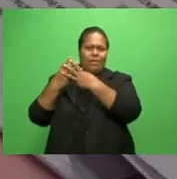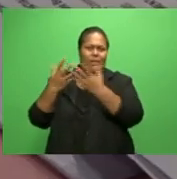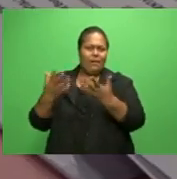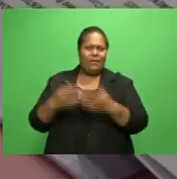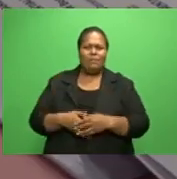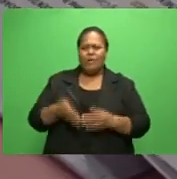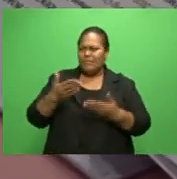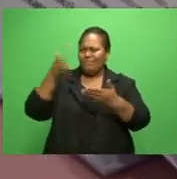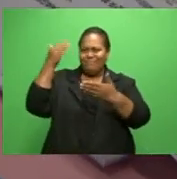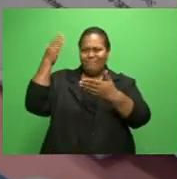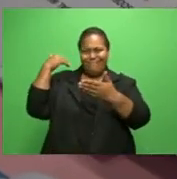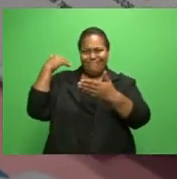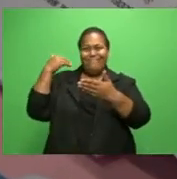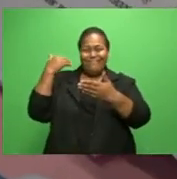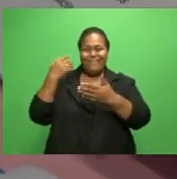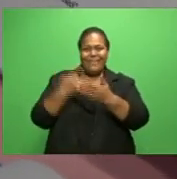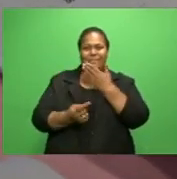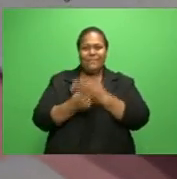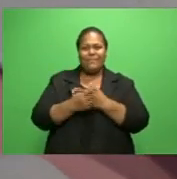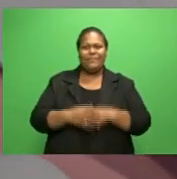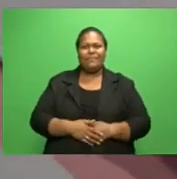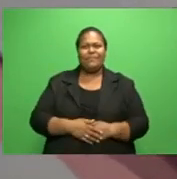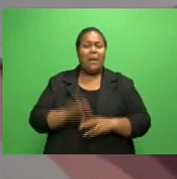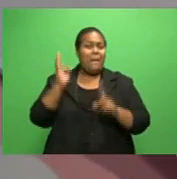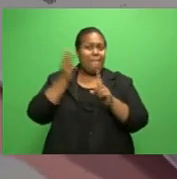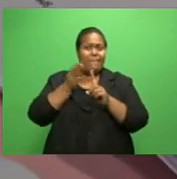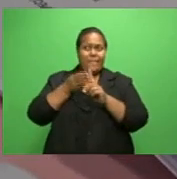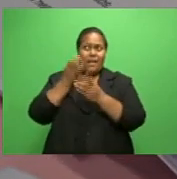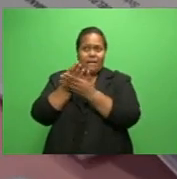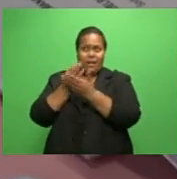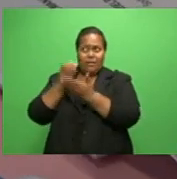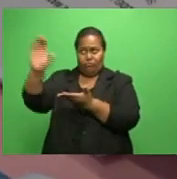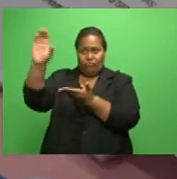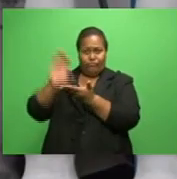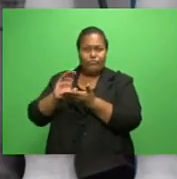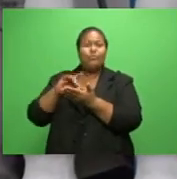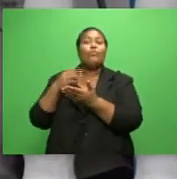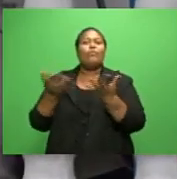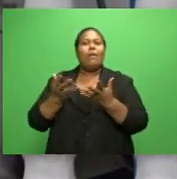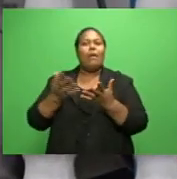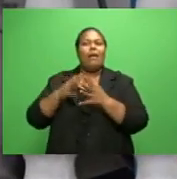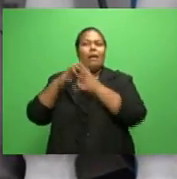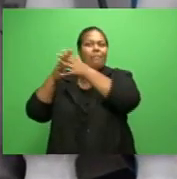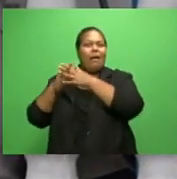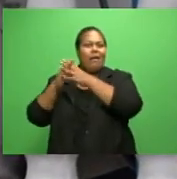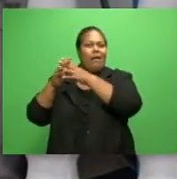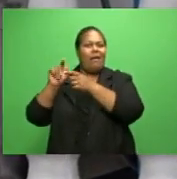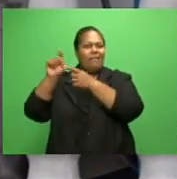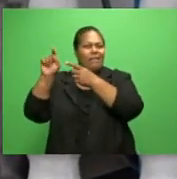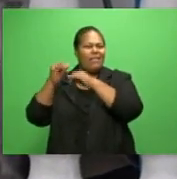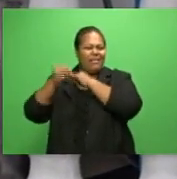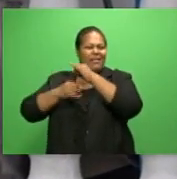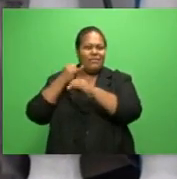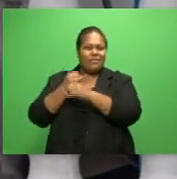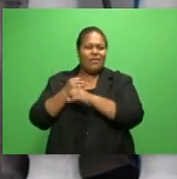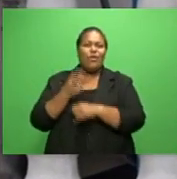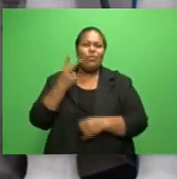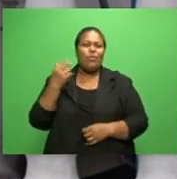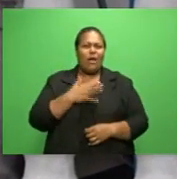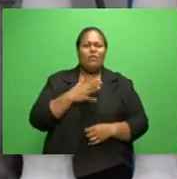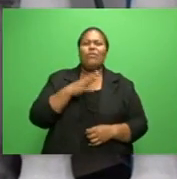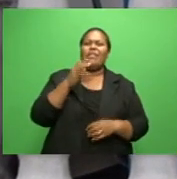of years. Sodelpa's main financial backers are based overseas. The United States branch collected more than $200,000